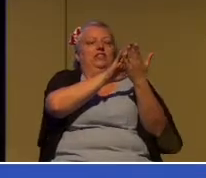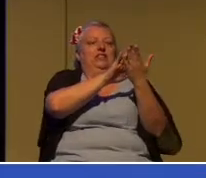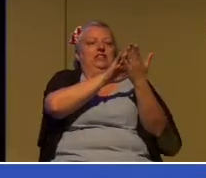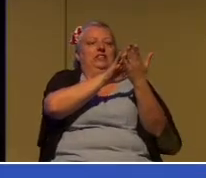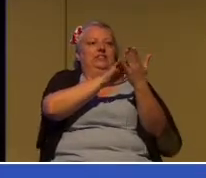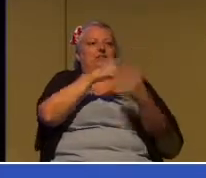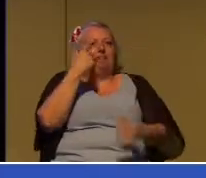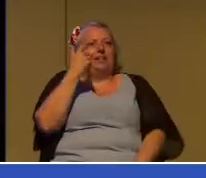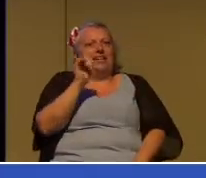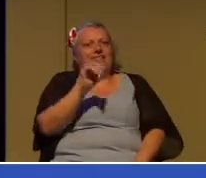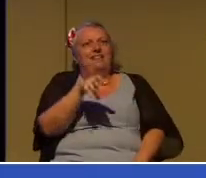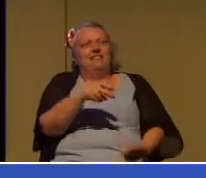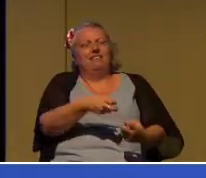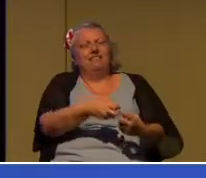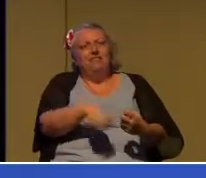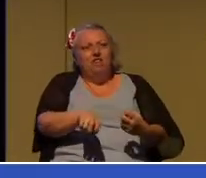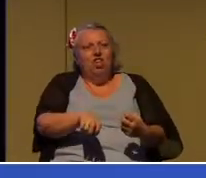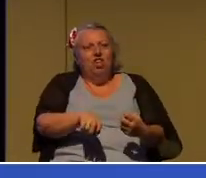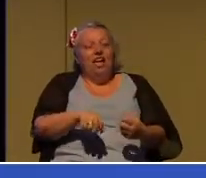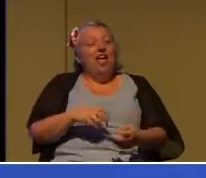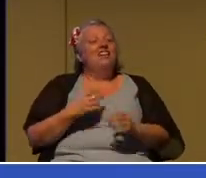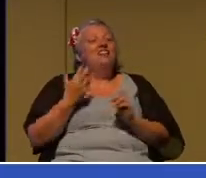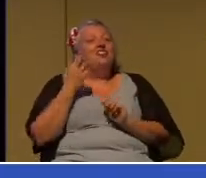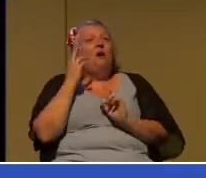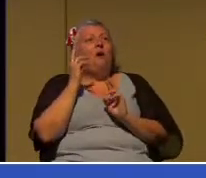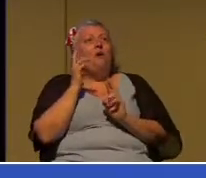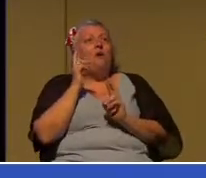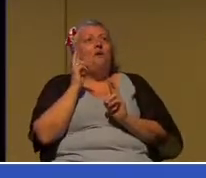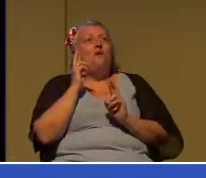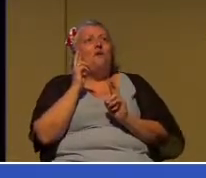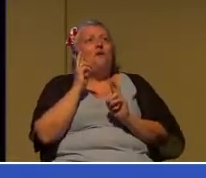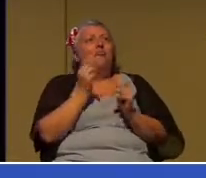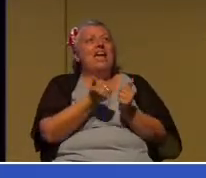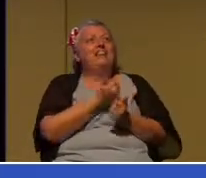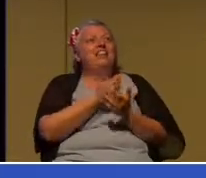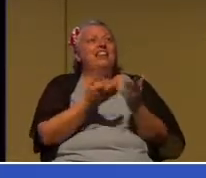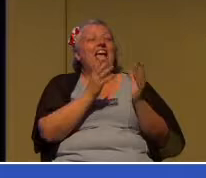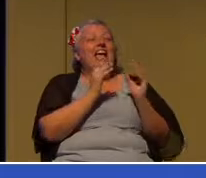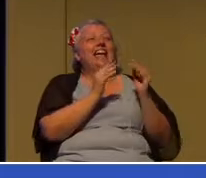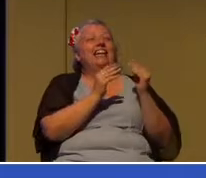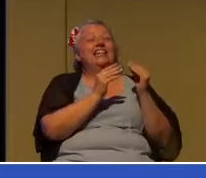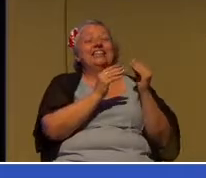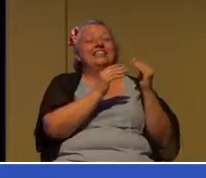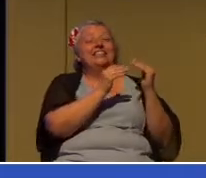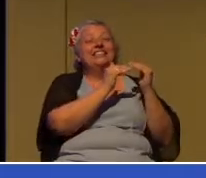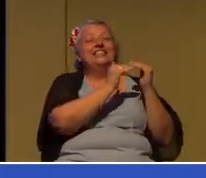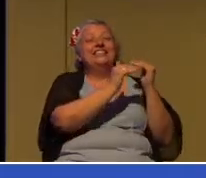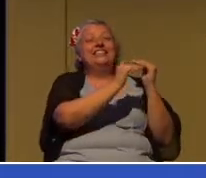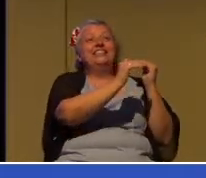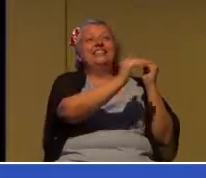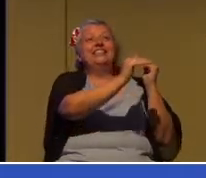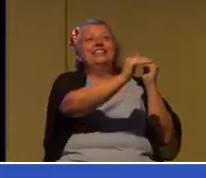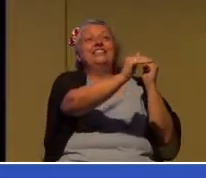and just hope that somehow or another or another everything lands on its feet. Isn't that true?